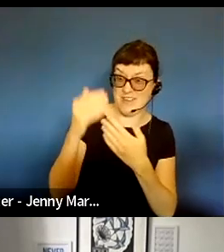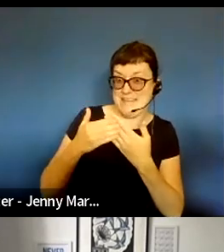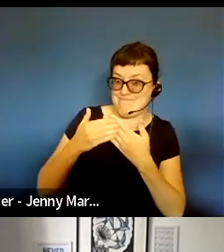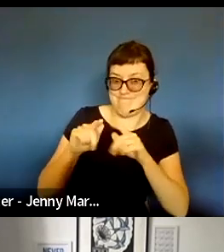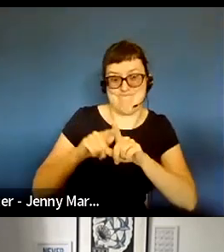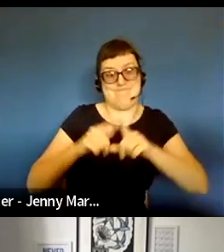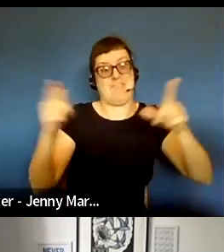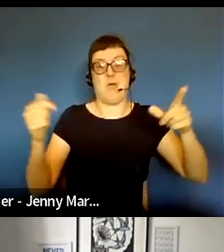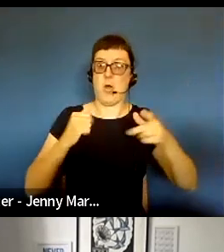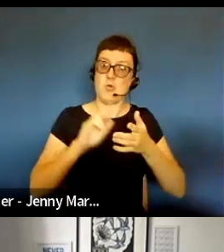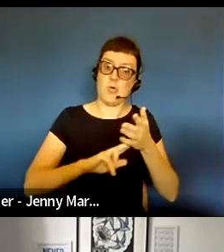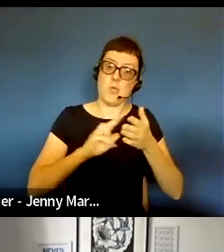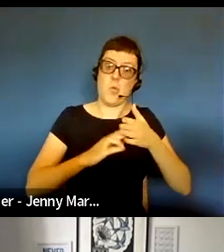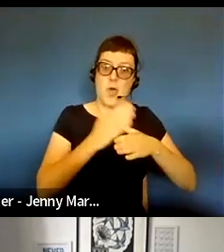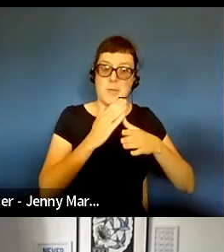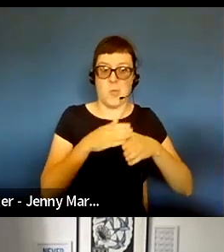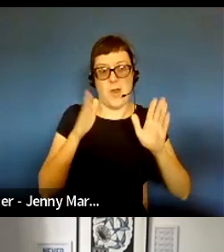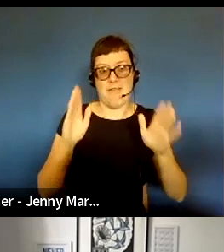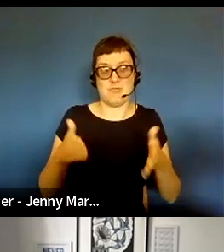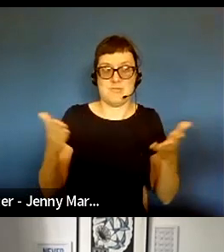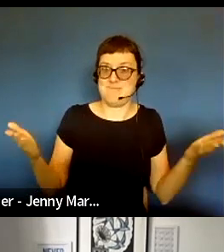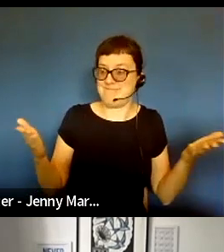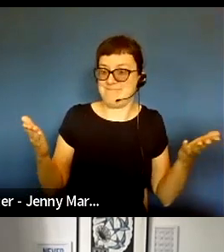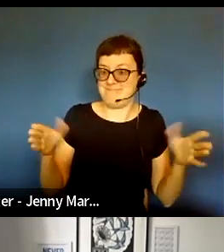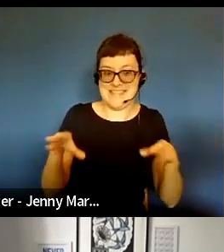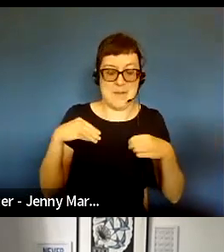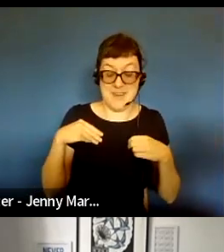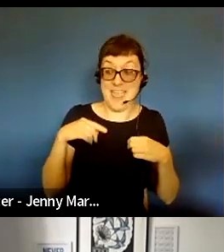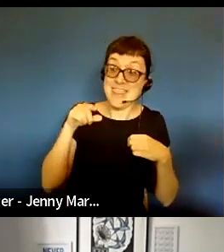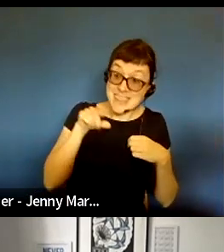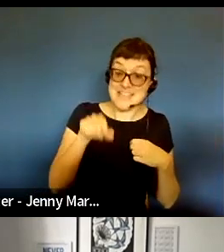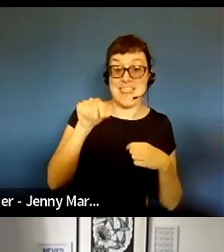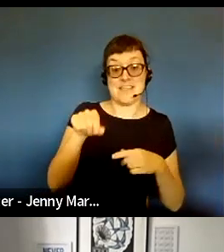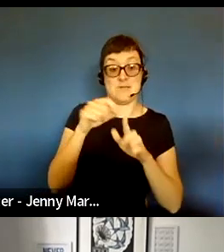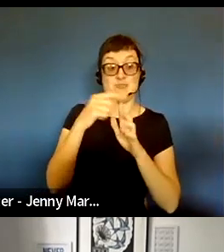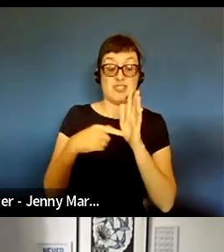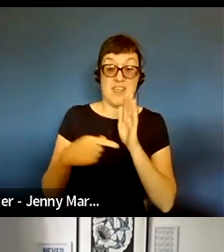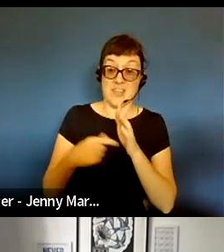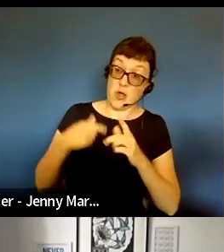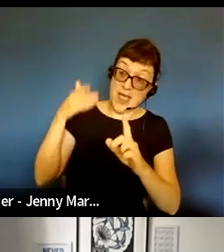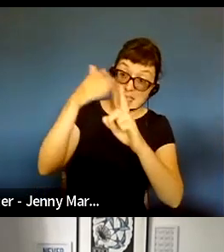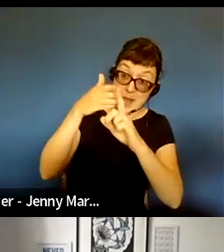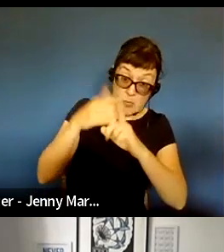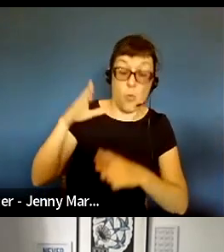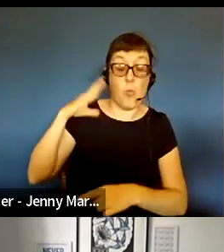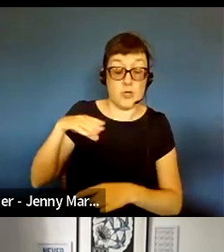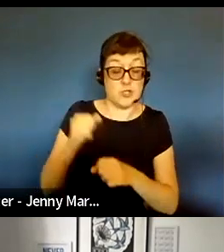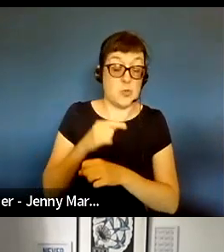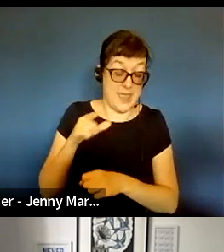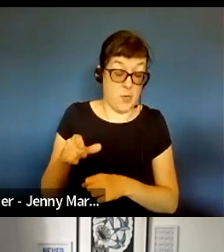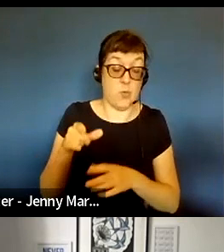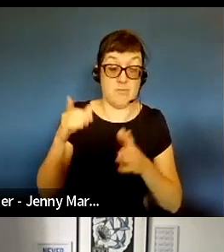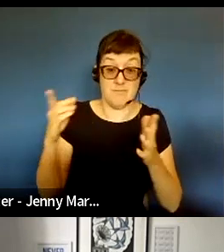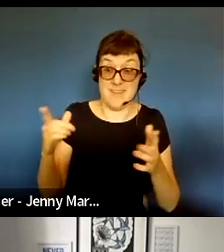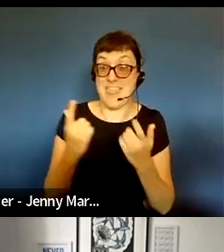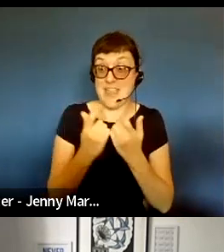normal wheelhouse, but you just had to go, well, actually, that's the gesture of this project. This is what we're wanting to do. And actually there are things